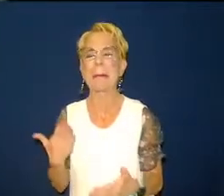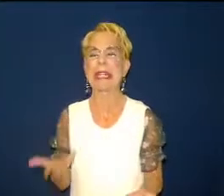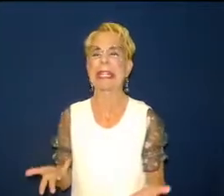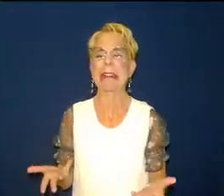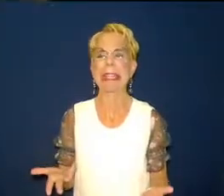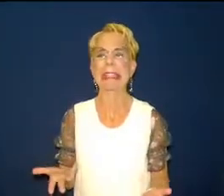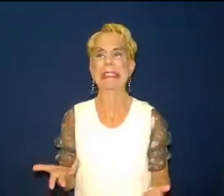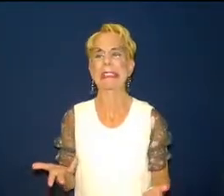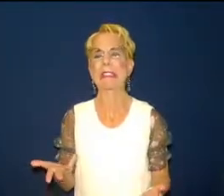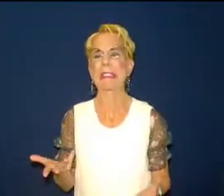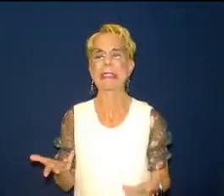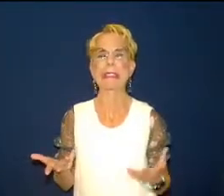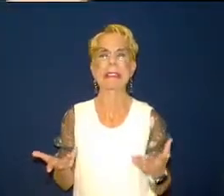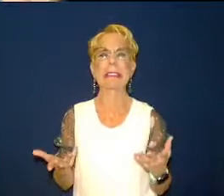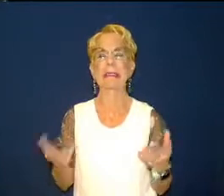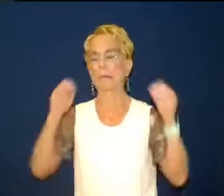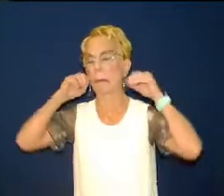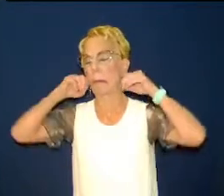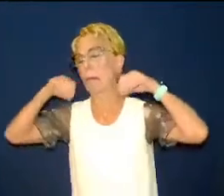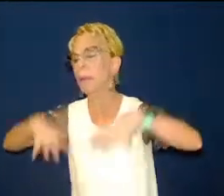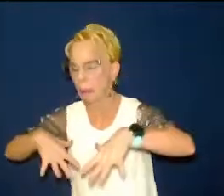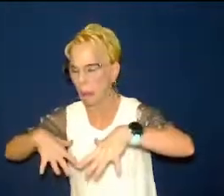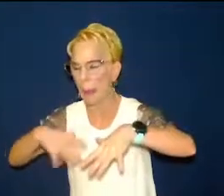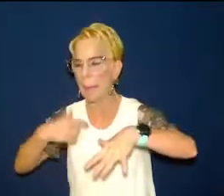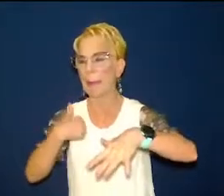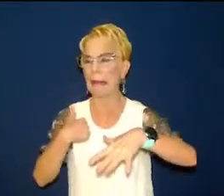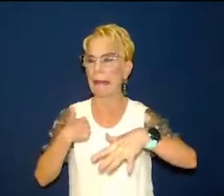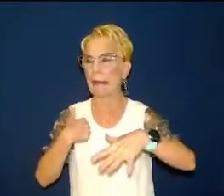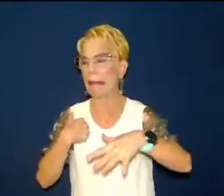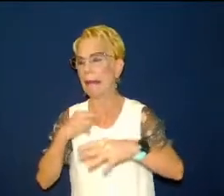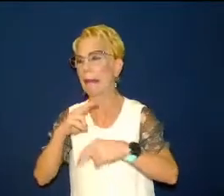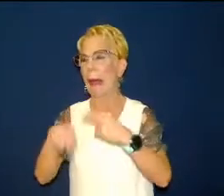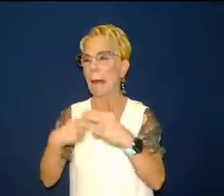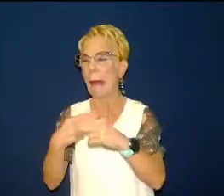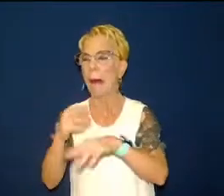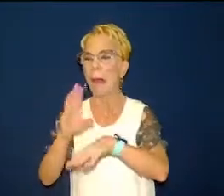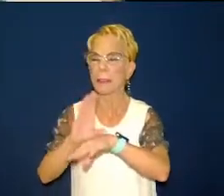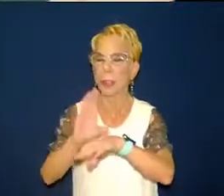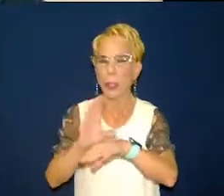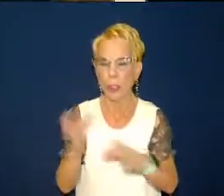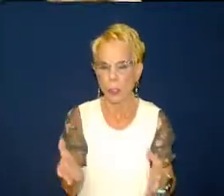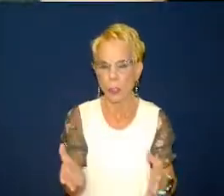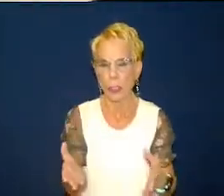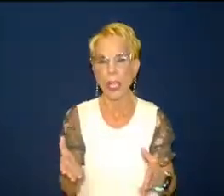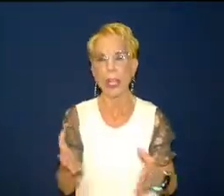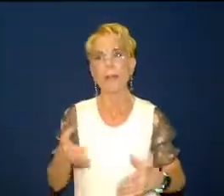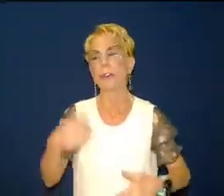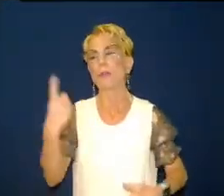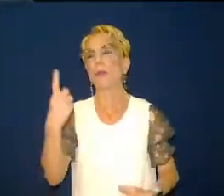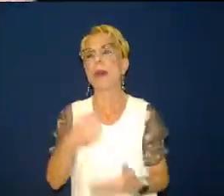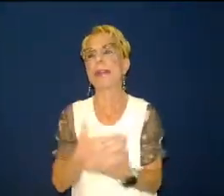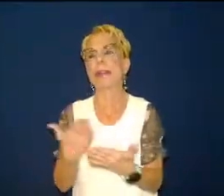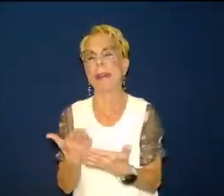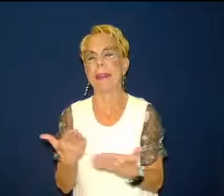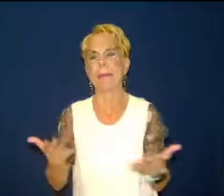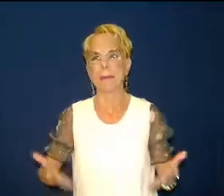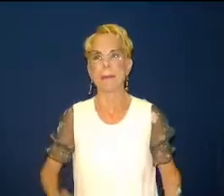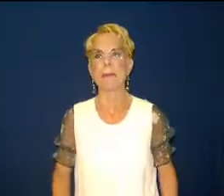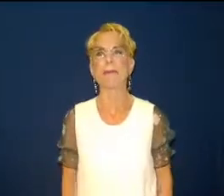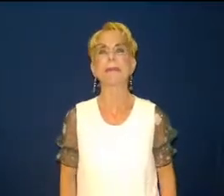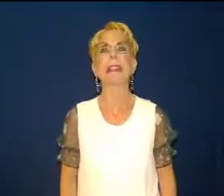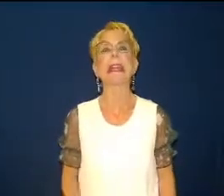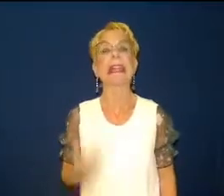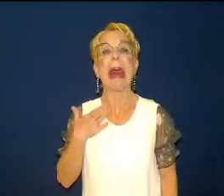down this the church throw the church under the bus the church is bad the church is this i know there are hypocrites everywhere you go there you'll find them in